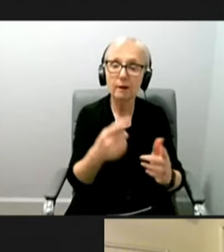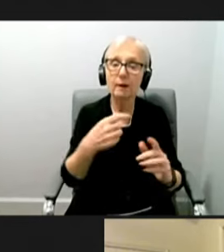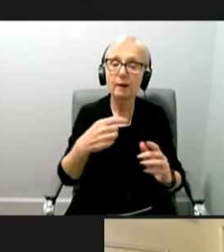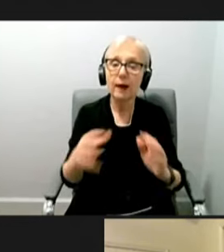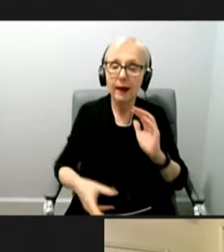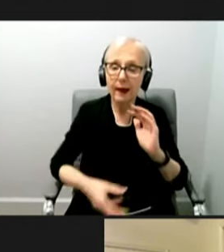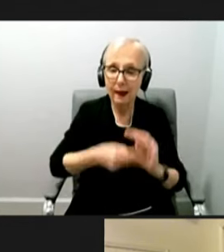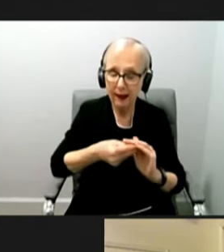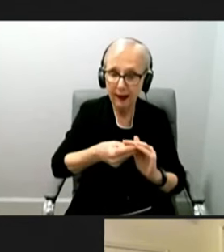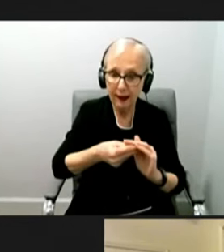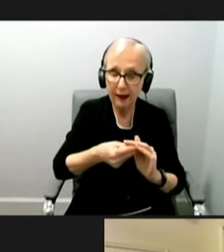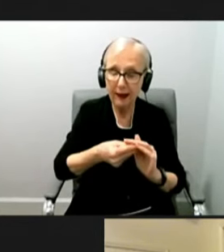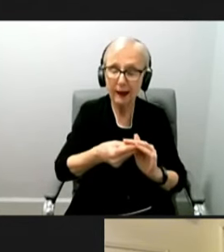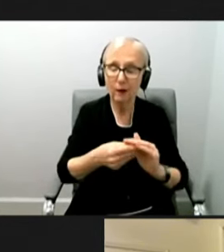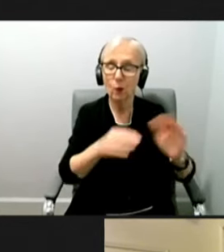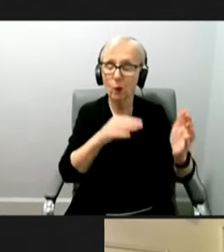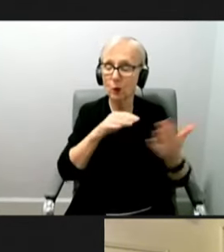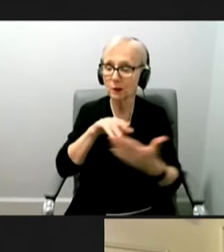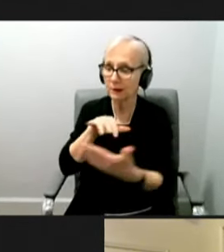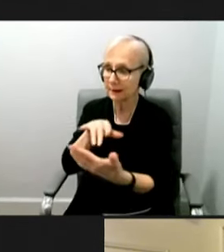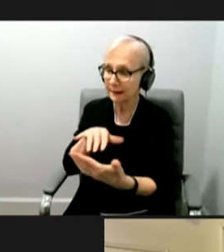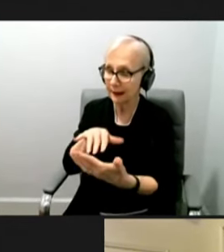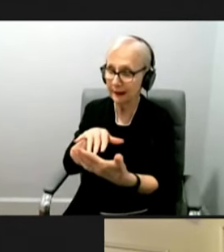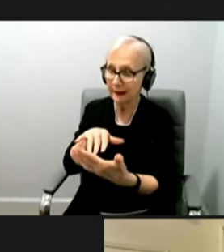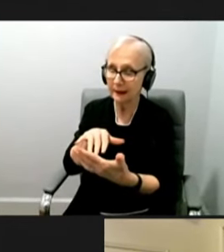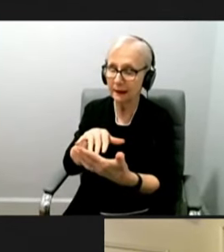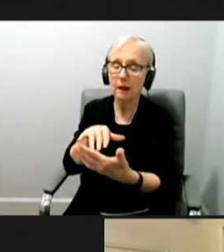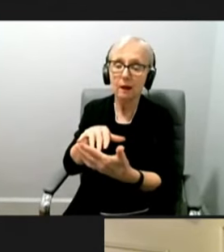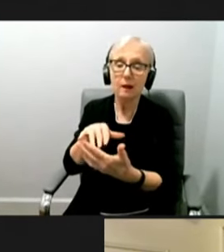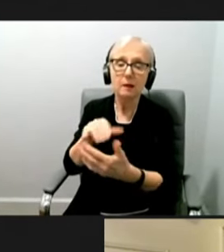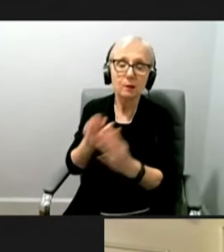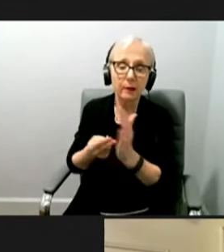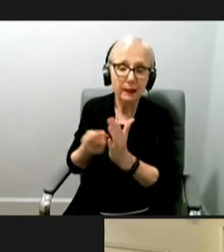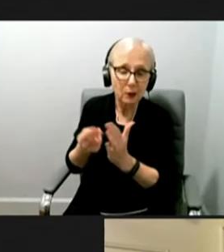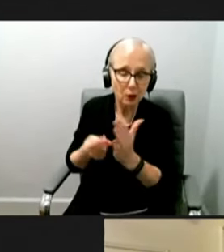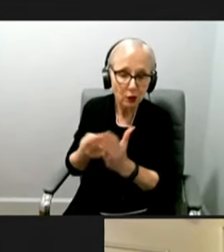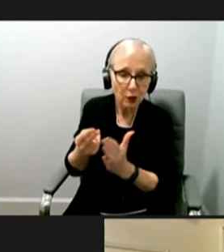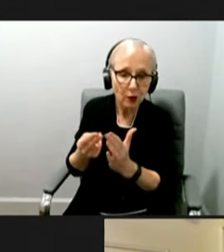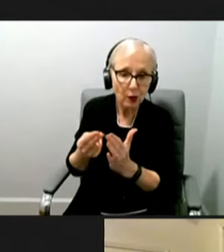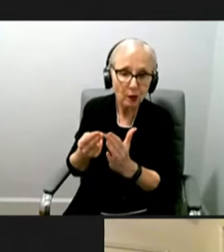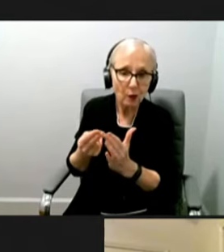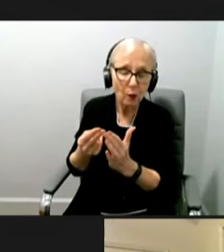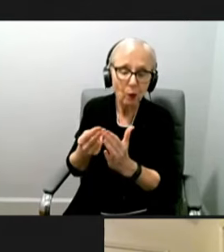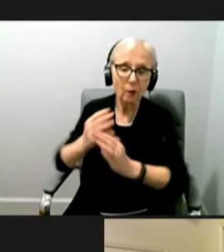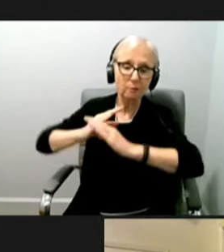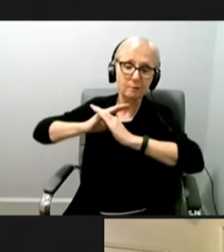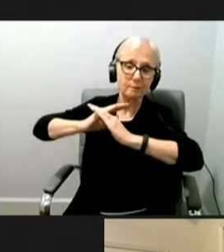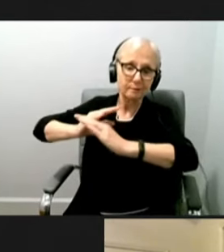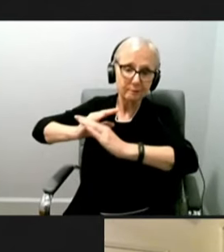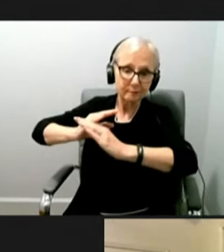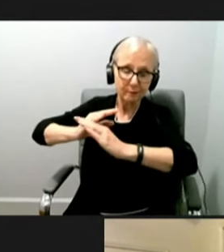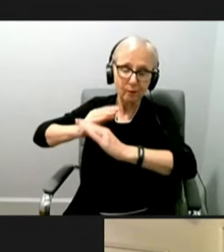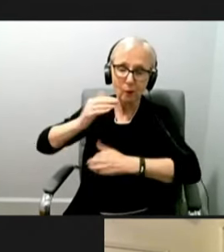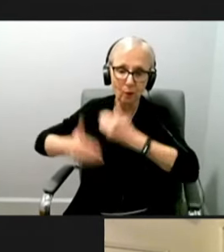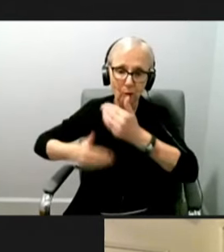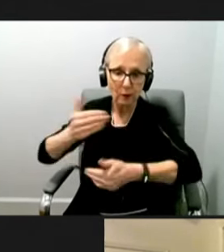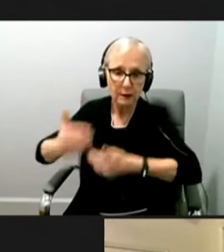on the epidemiologic side with our epidemiology teams to make sure that we are standing up procedures